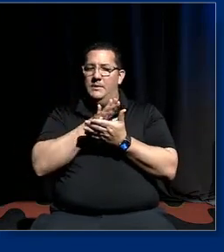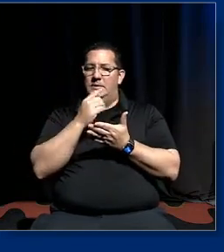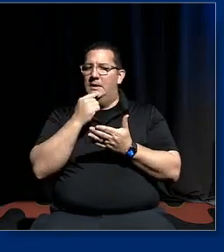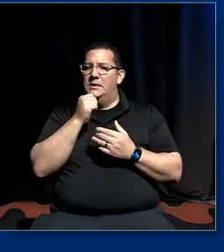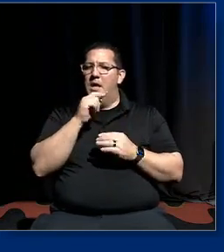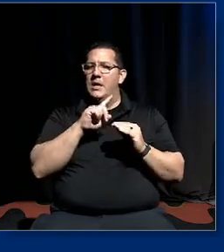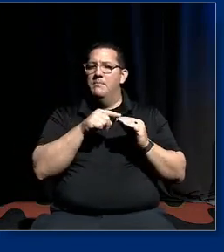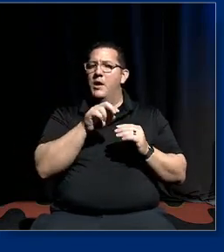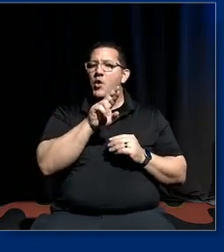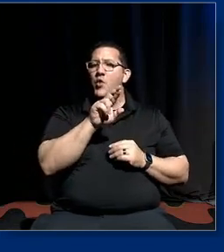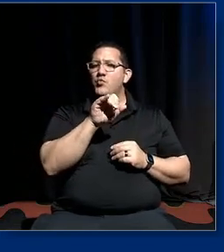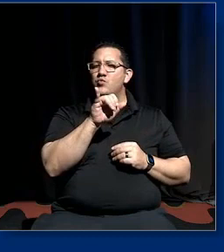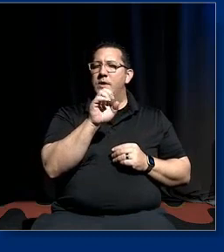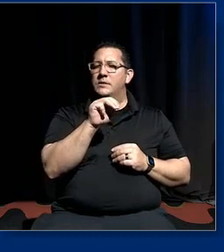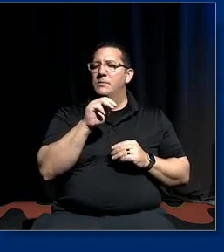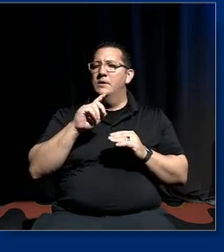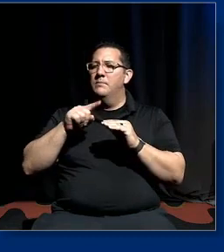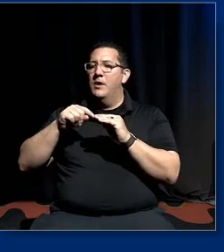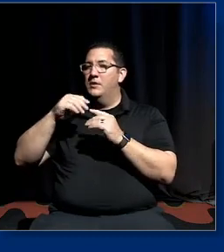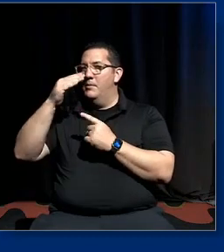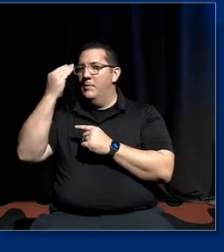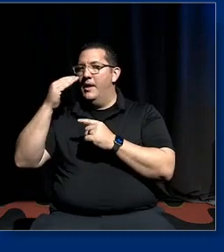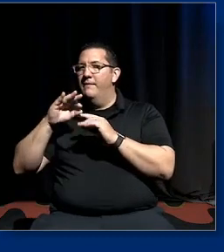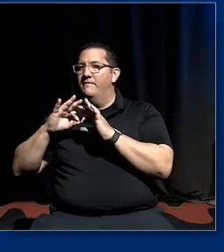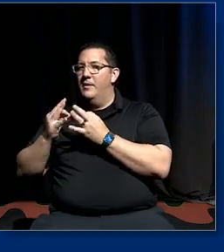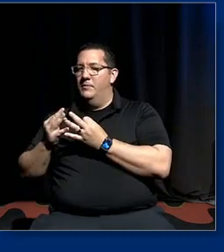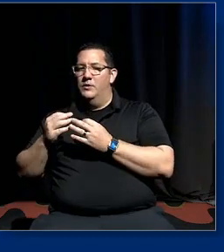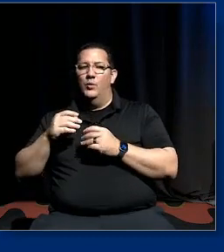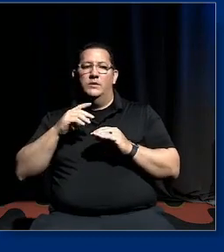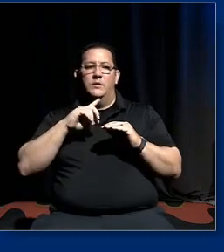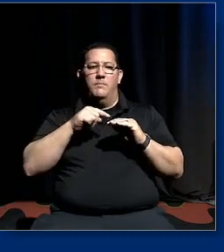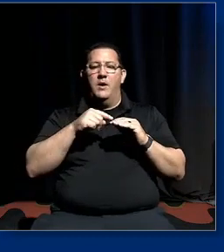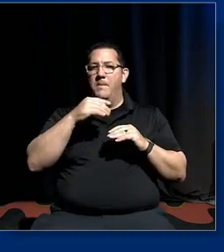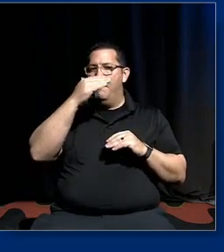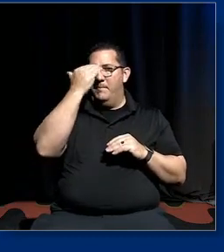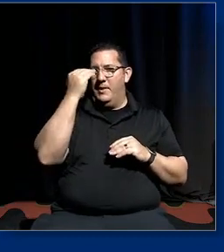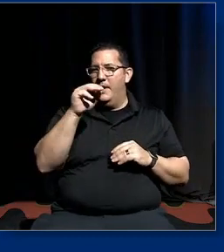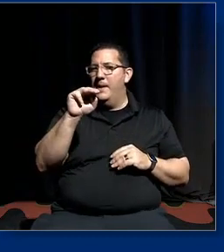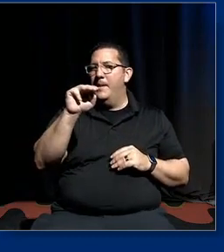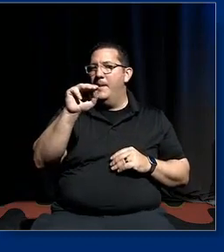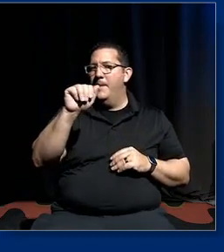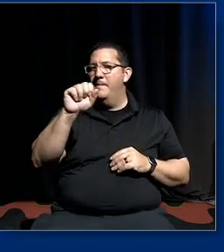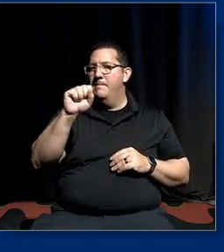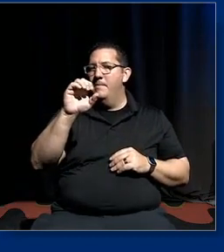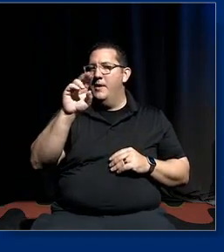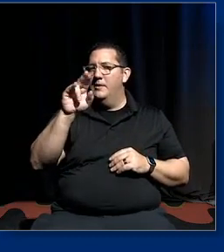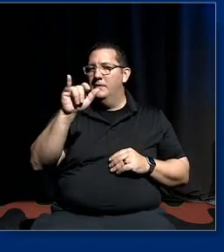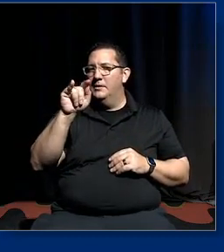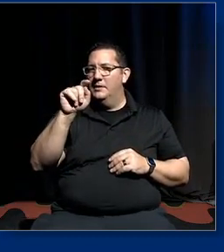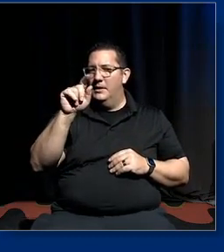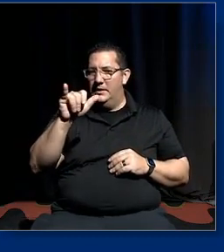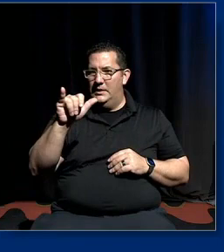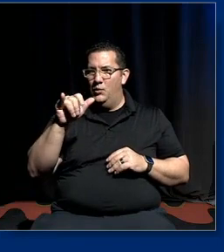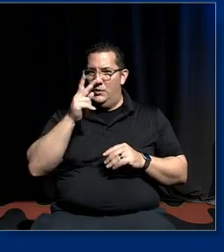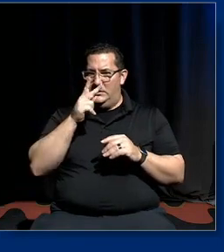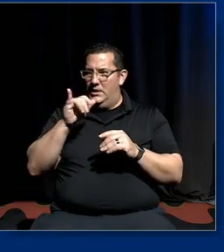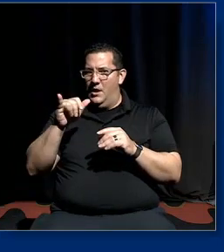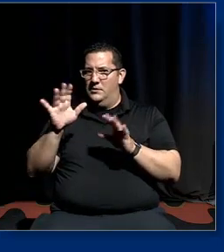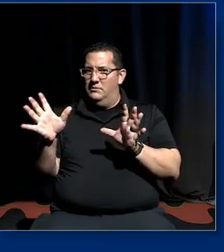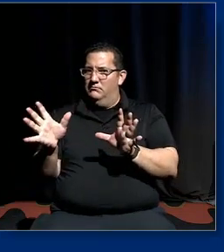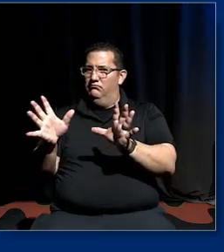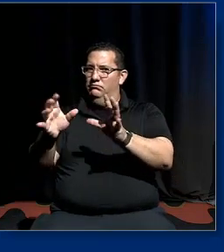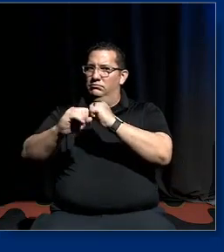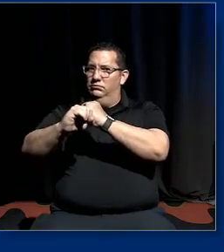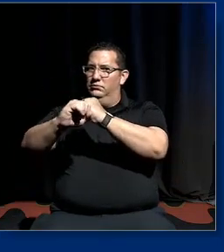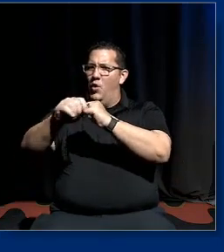racism it's about the black family it's about black masculinity um is super promoted told he's